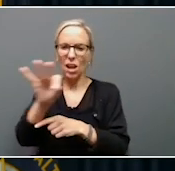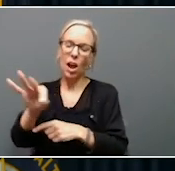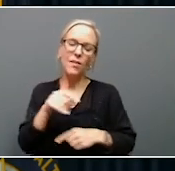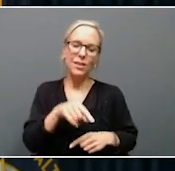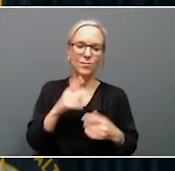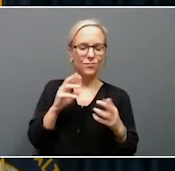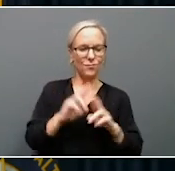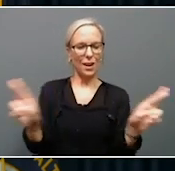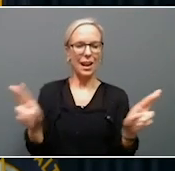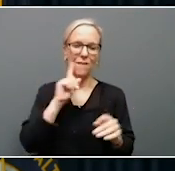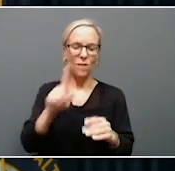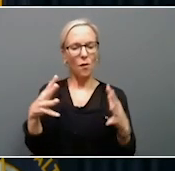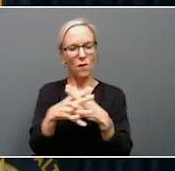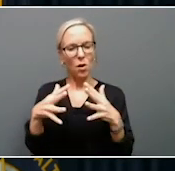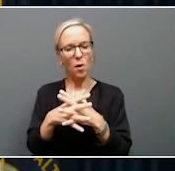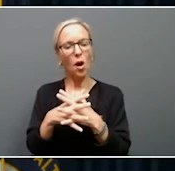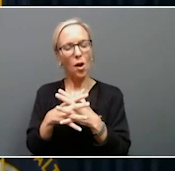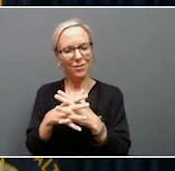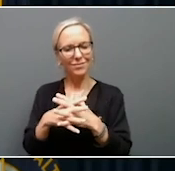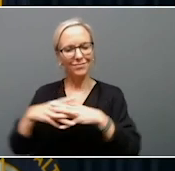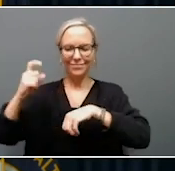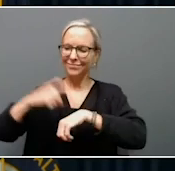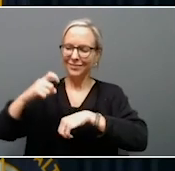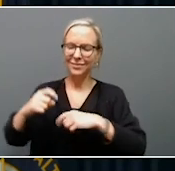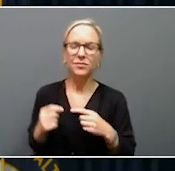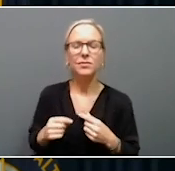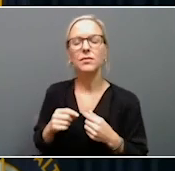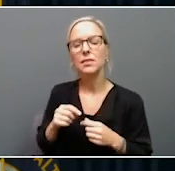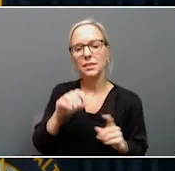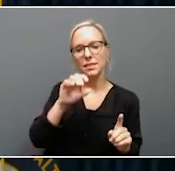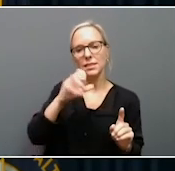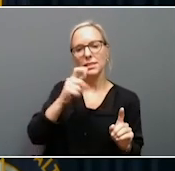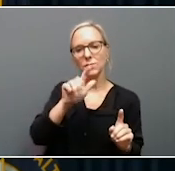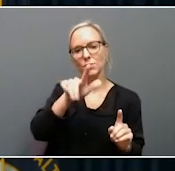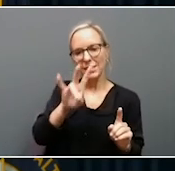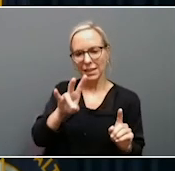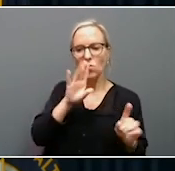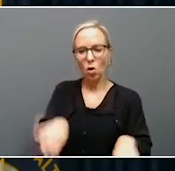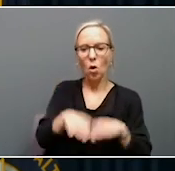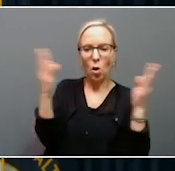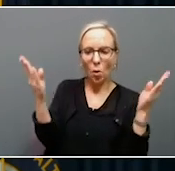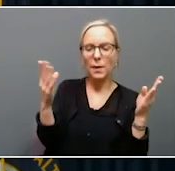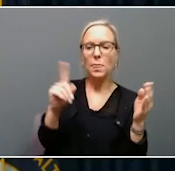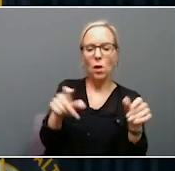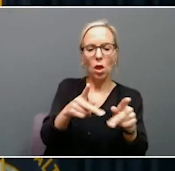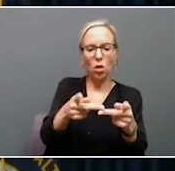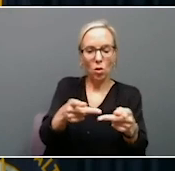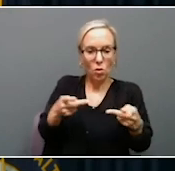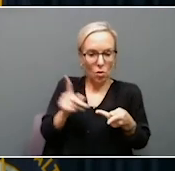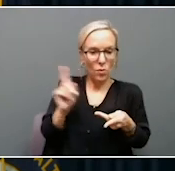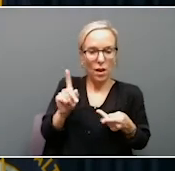September 7th, which is when we will open in our retail locations, is the first regular